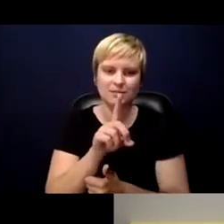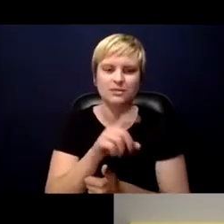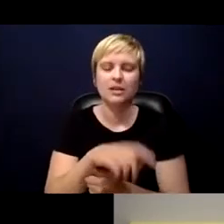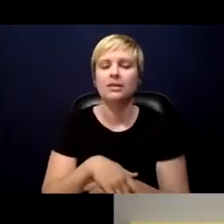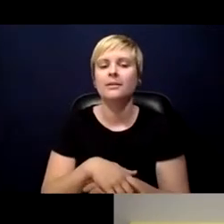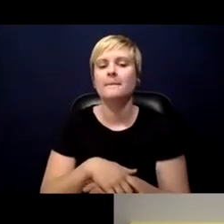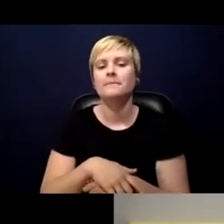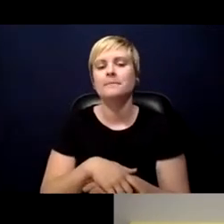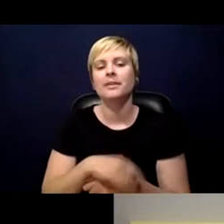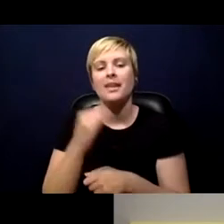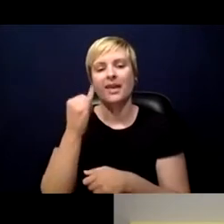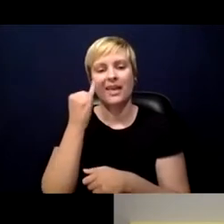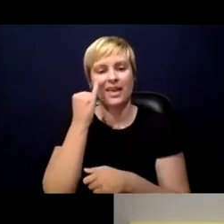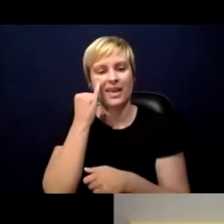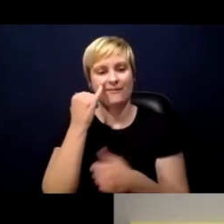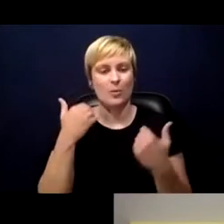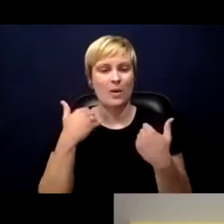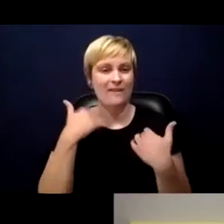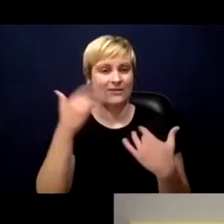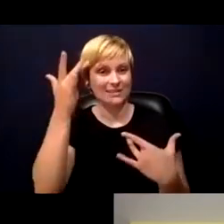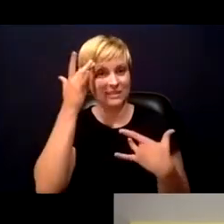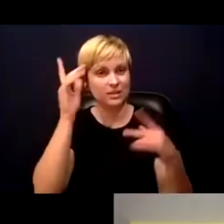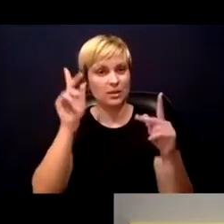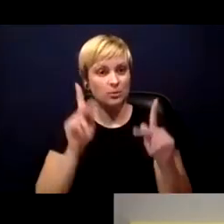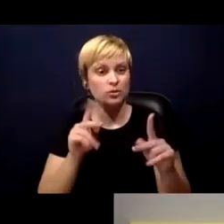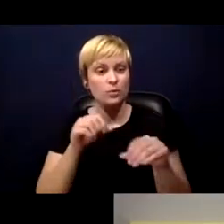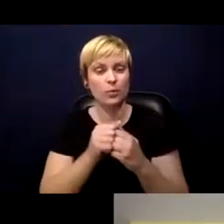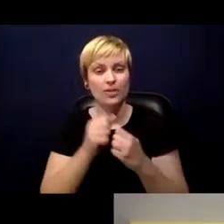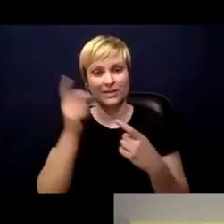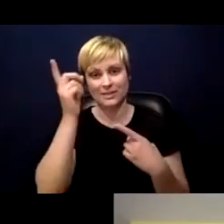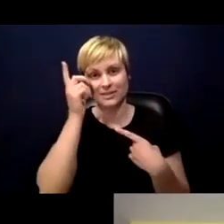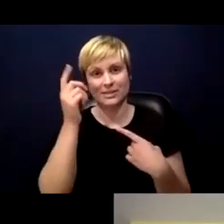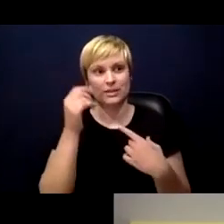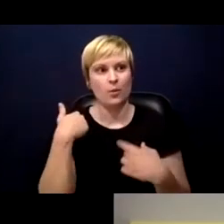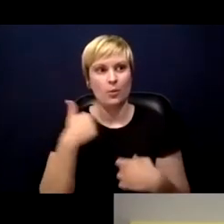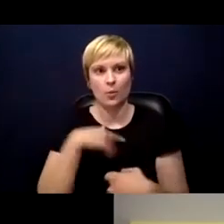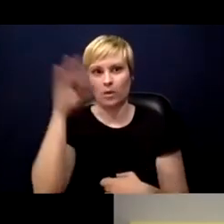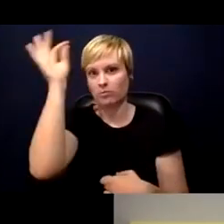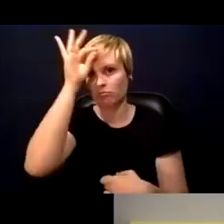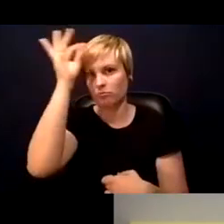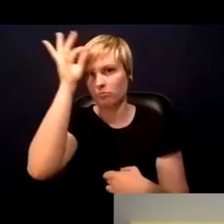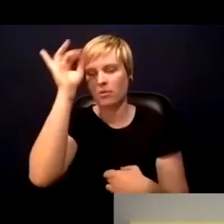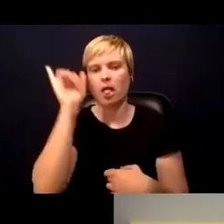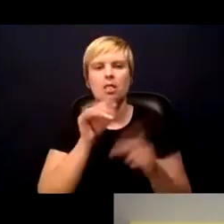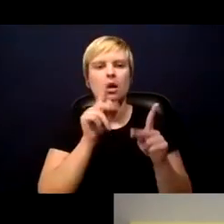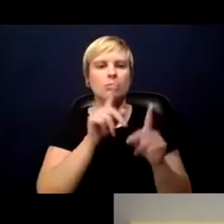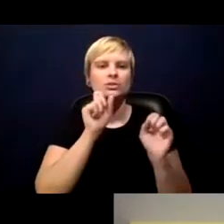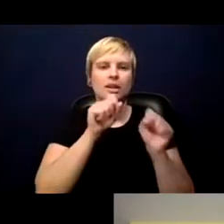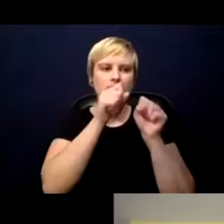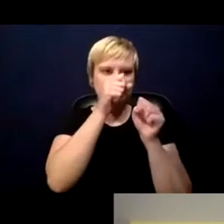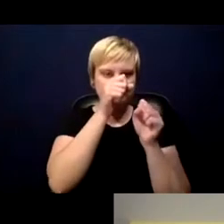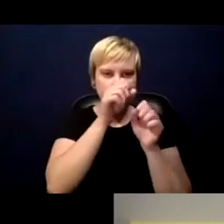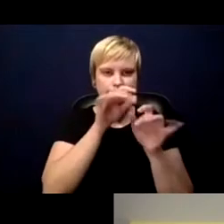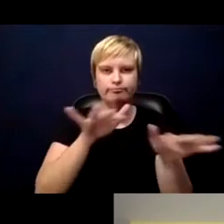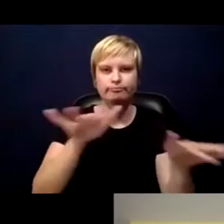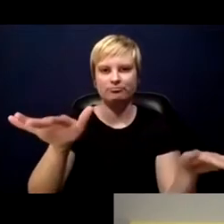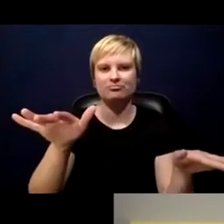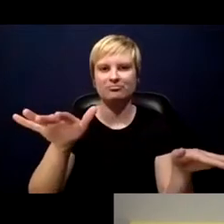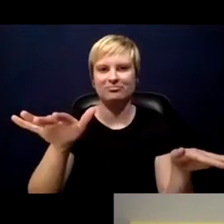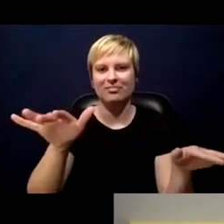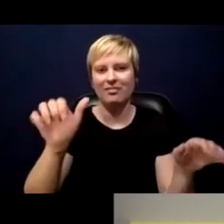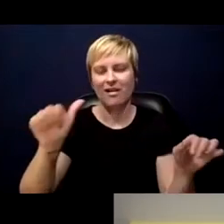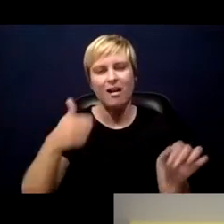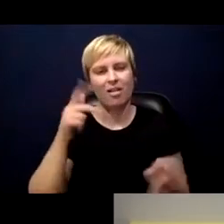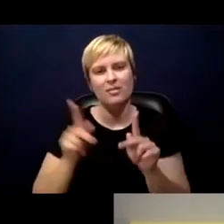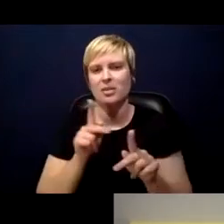a sick person with a disease in our community that we don't know about, that person can share the disease with another person. Then the outbreak